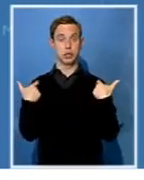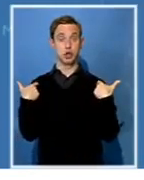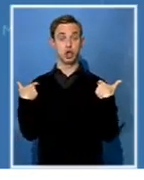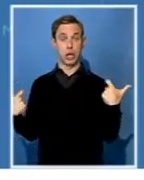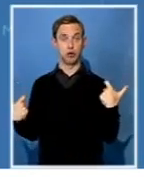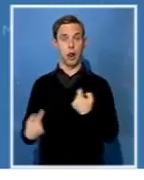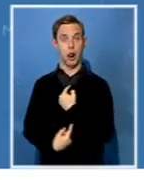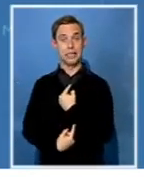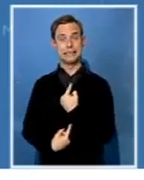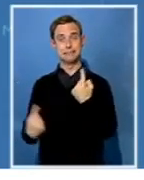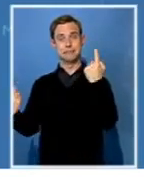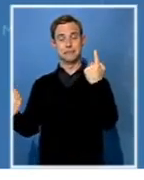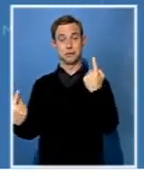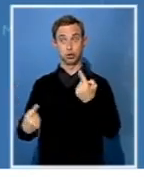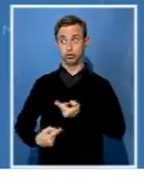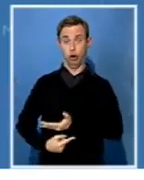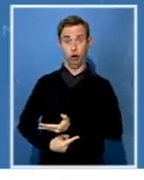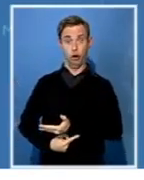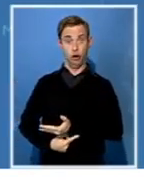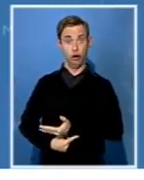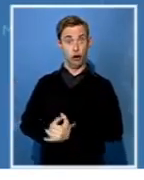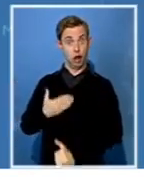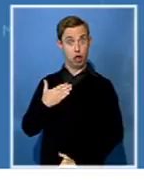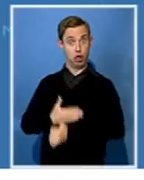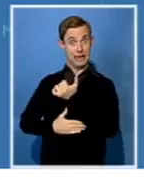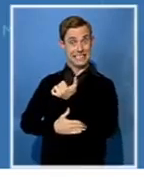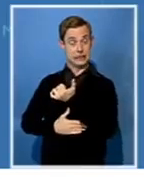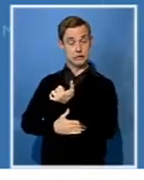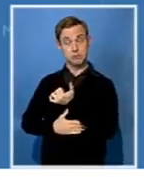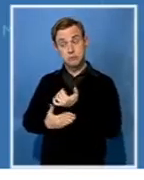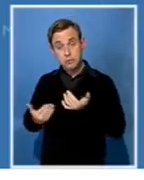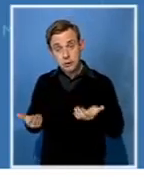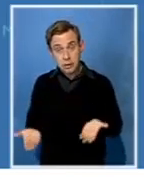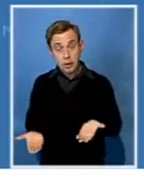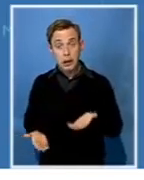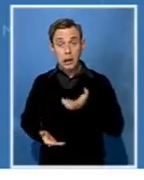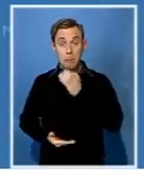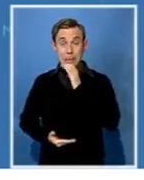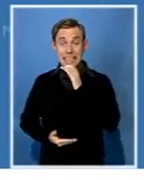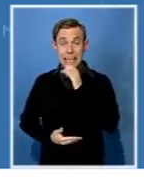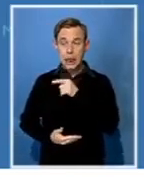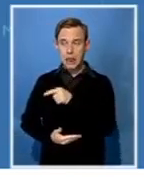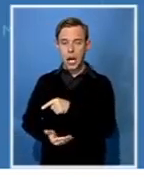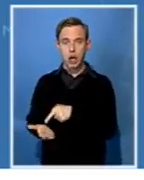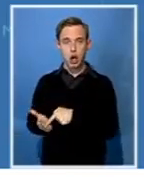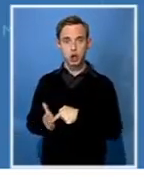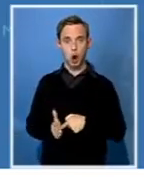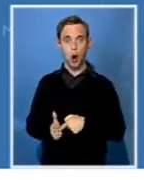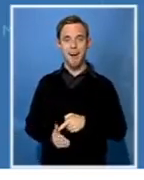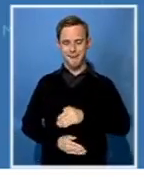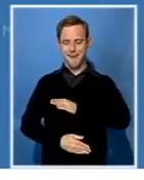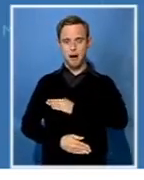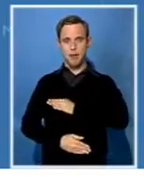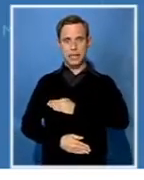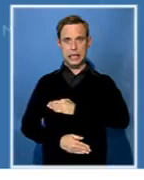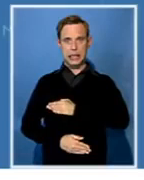and that the military would step in, it might be an indirect indication that the army is on high